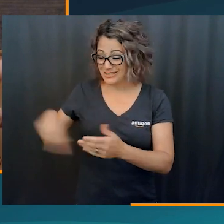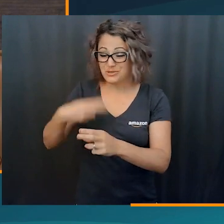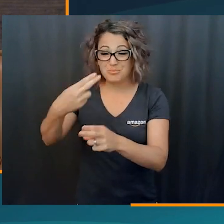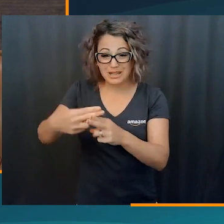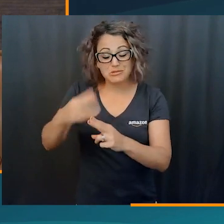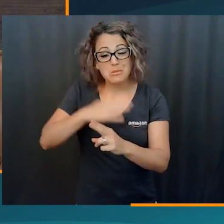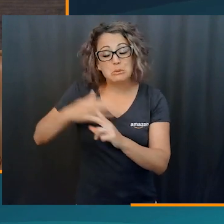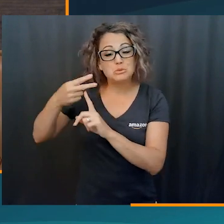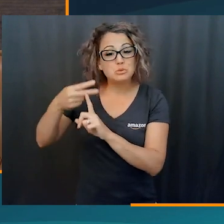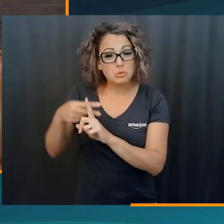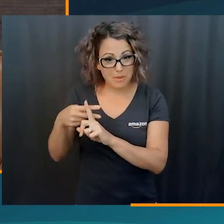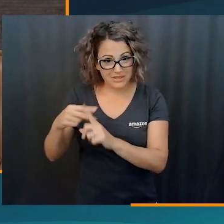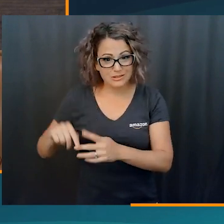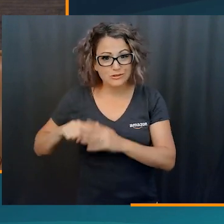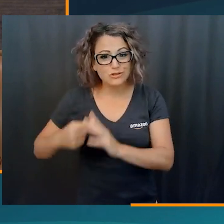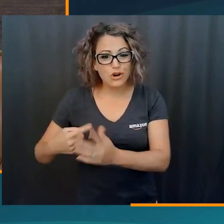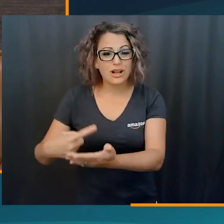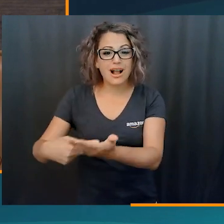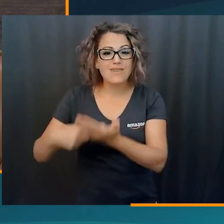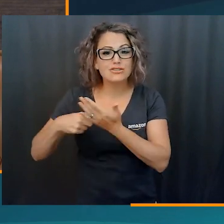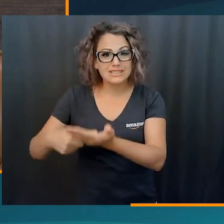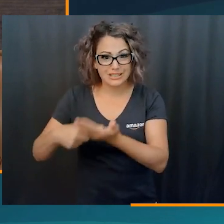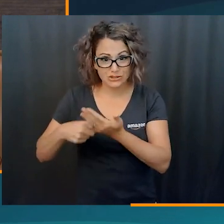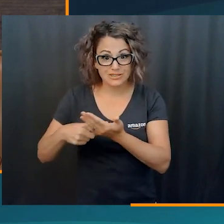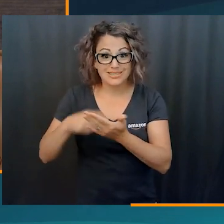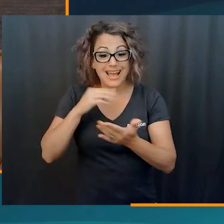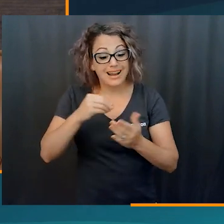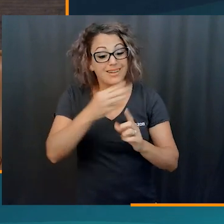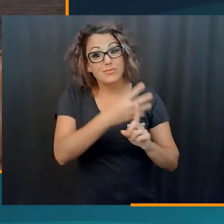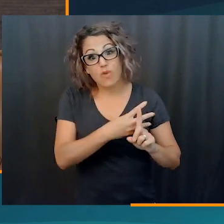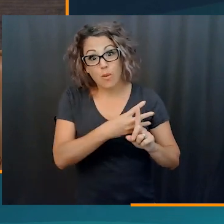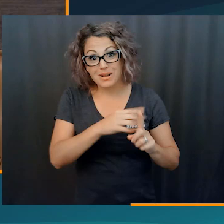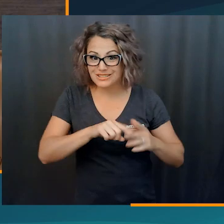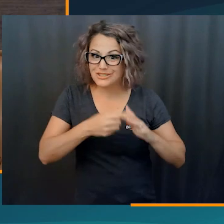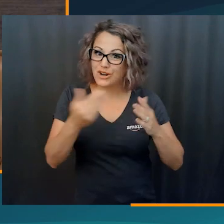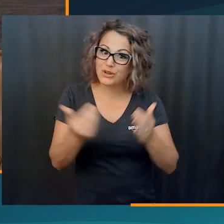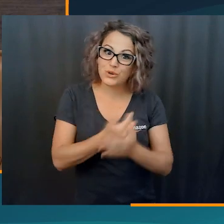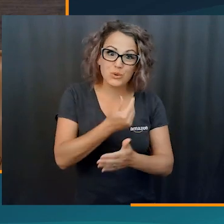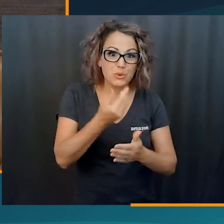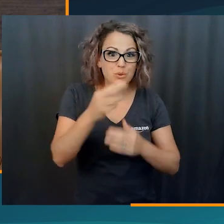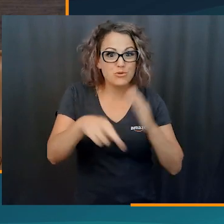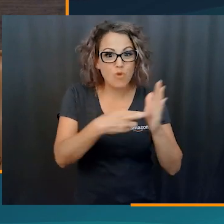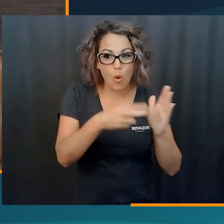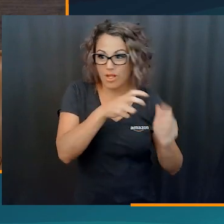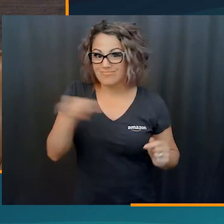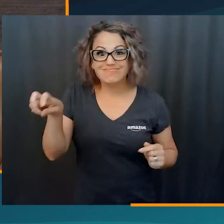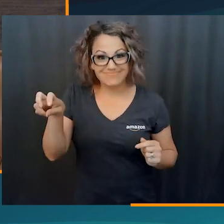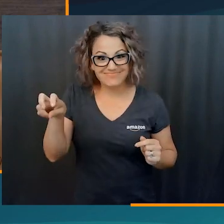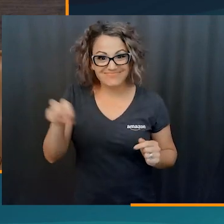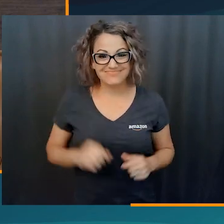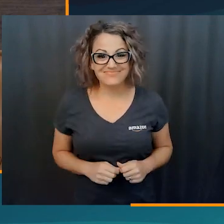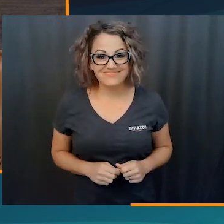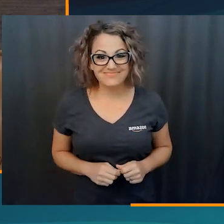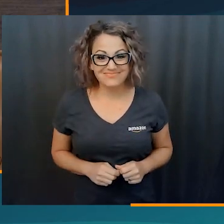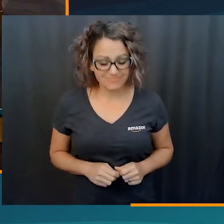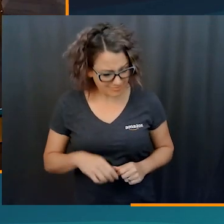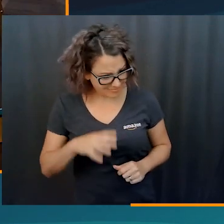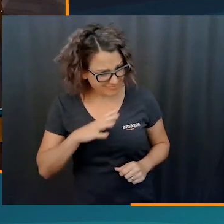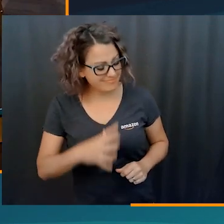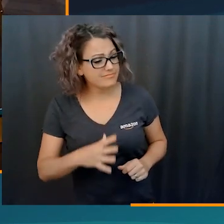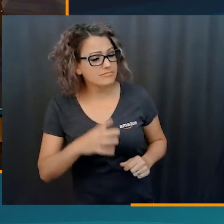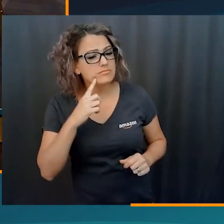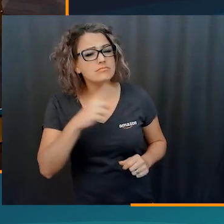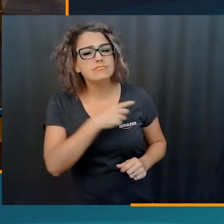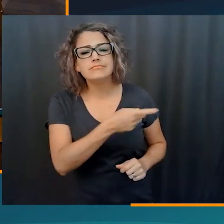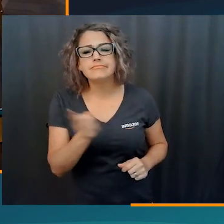opportunity. like, as you mentioned, within about two months, I started conversations, interviewing, and within four months, I started my new role. All